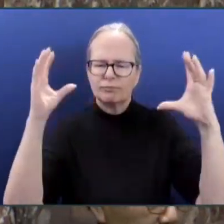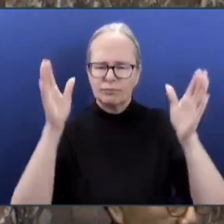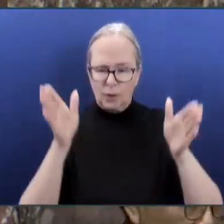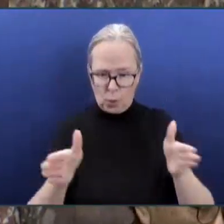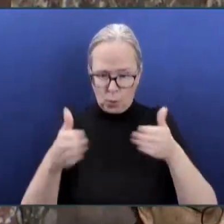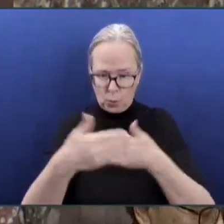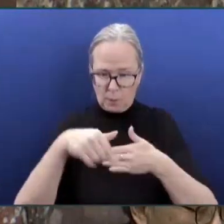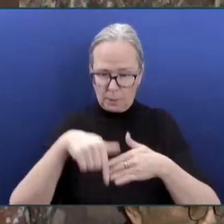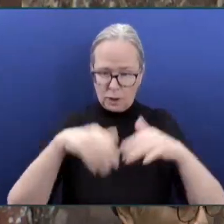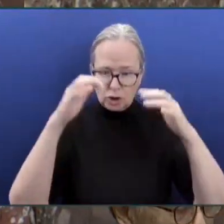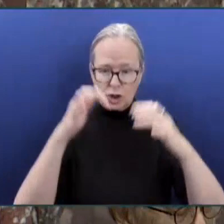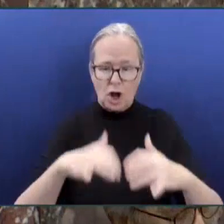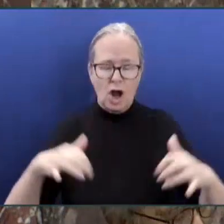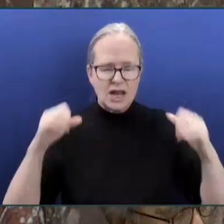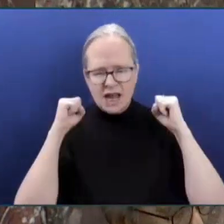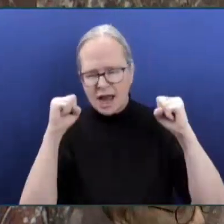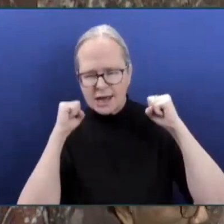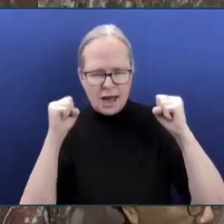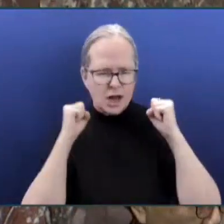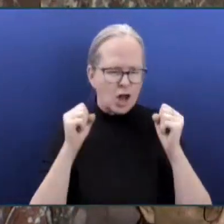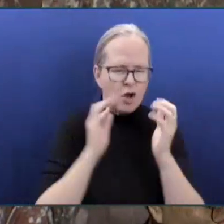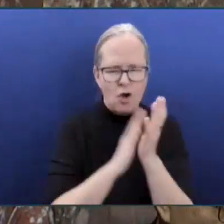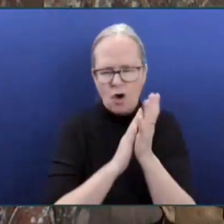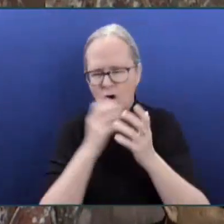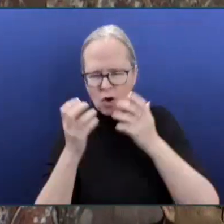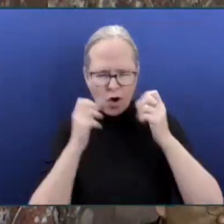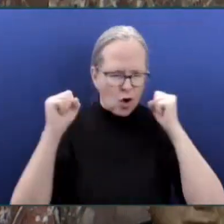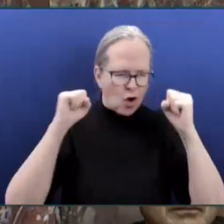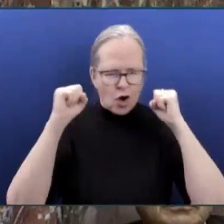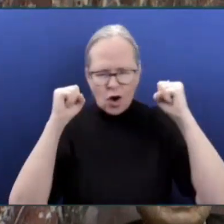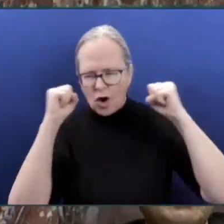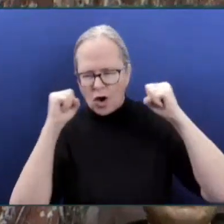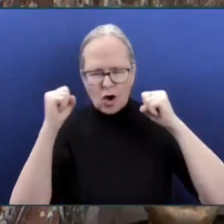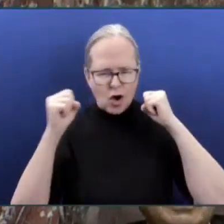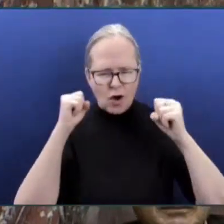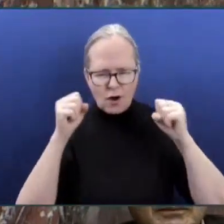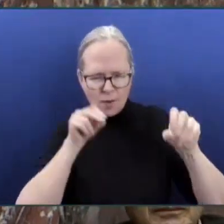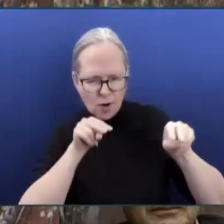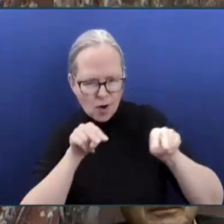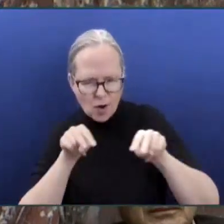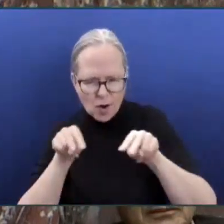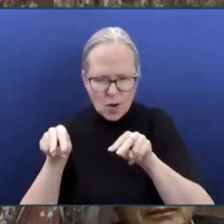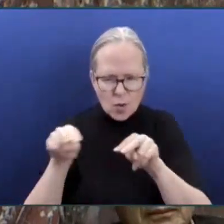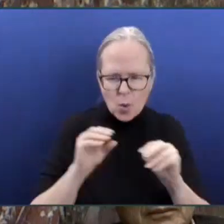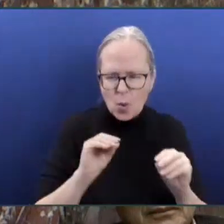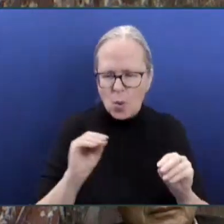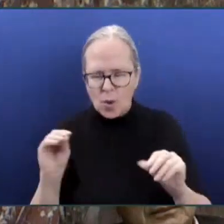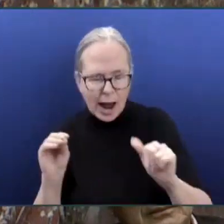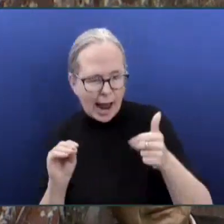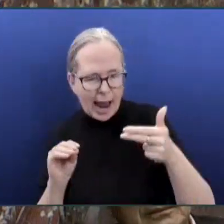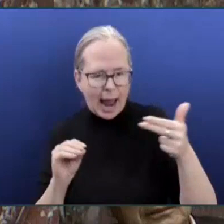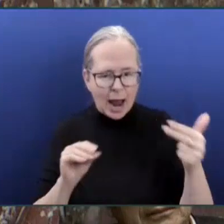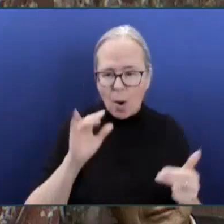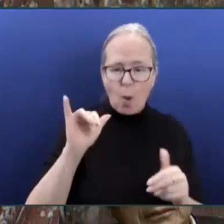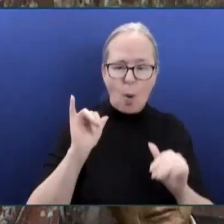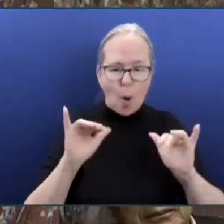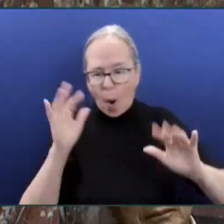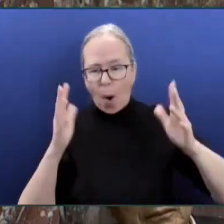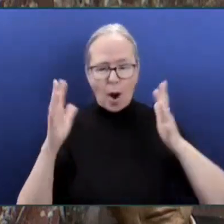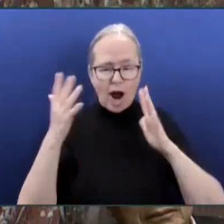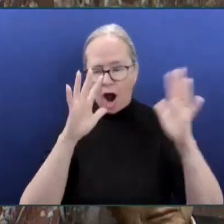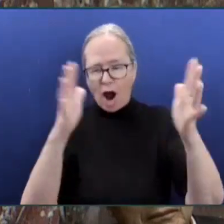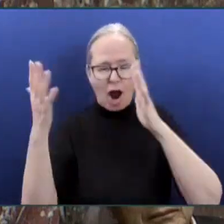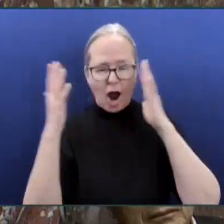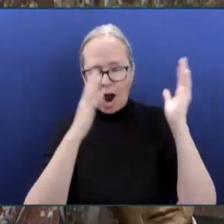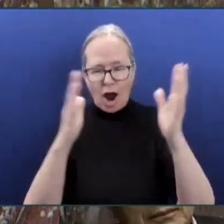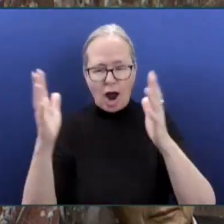in their seats, while watching every move with aahs, every play with aahs, and every go with resounding cheers. Now imagine the very